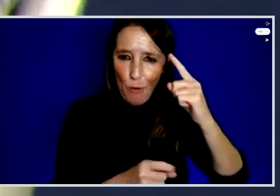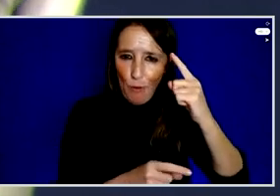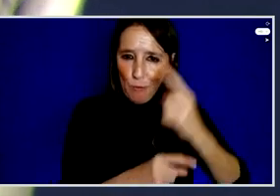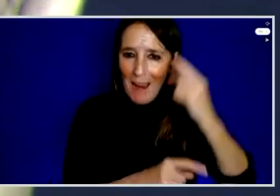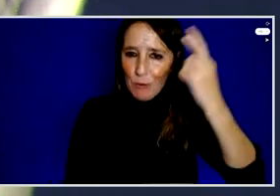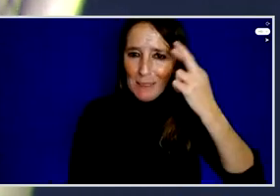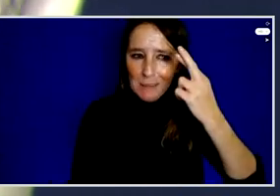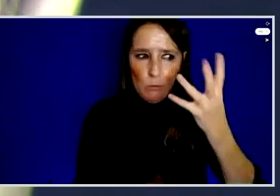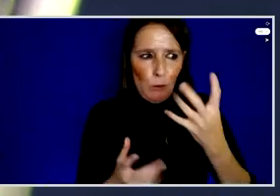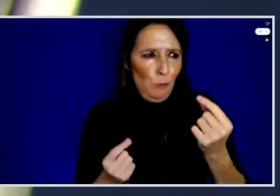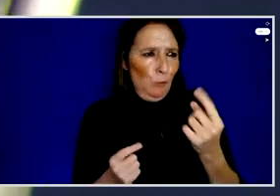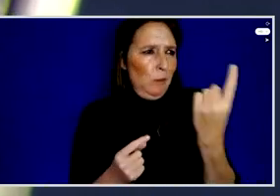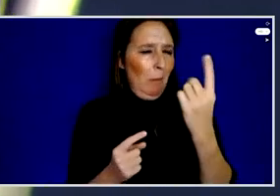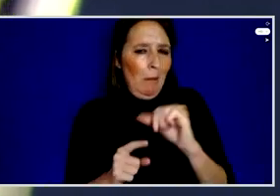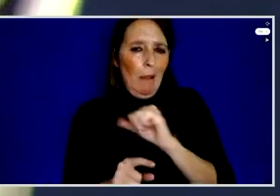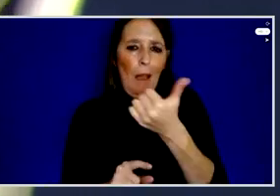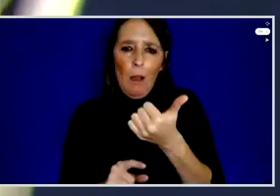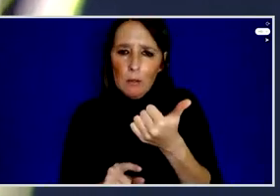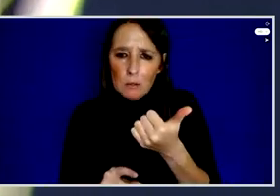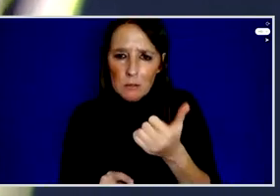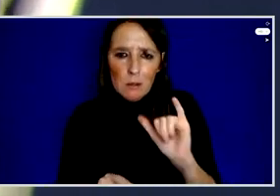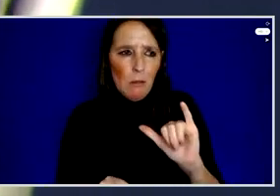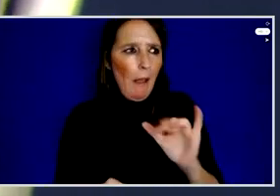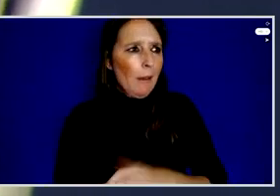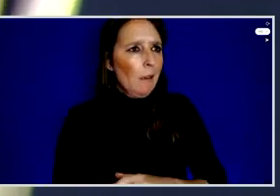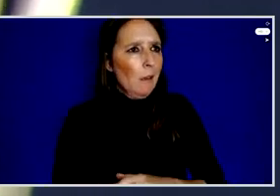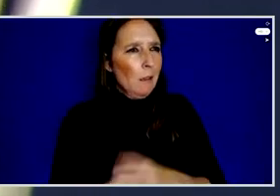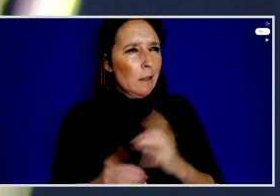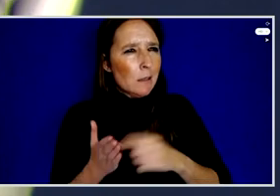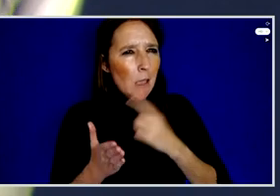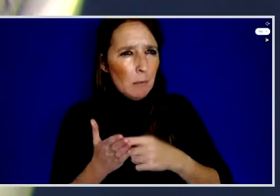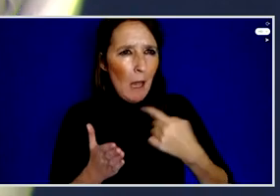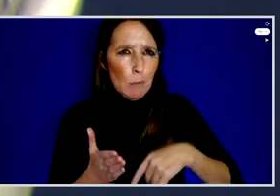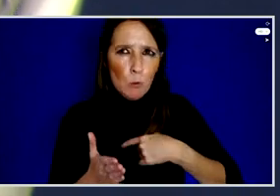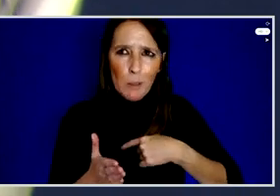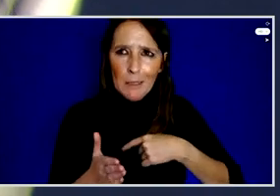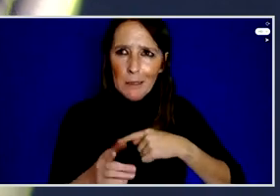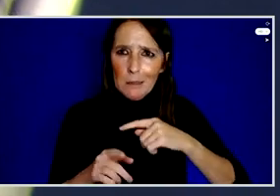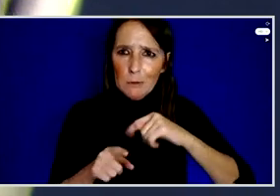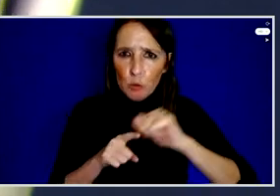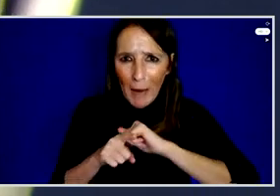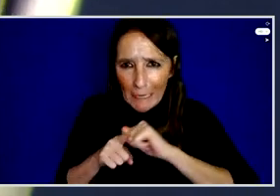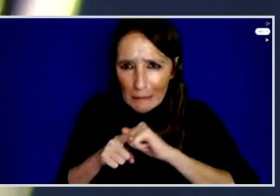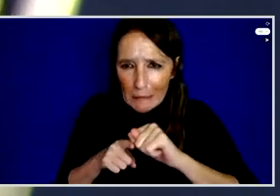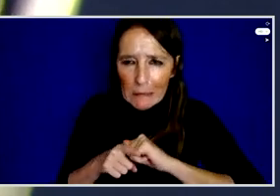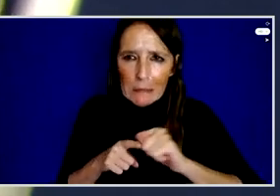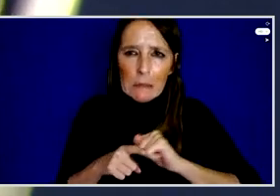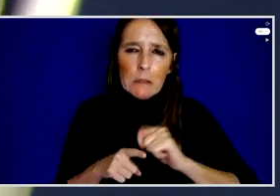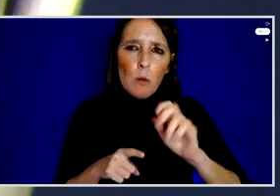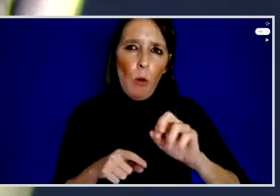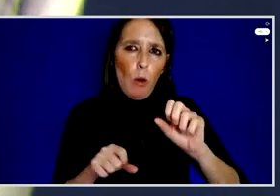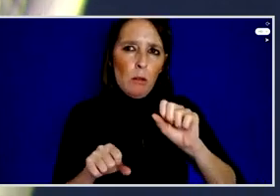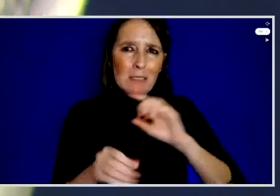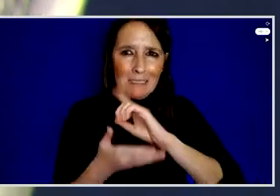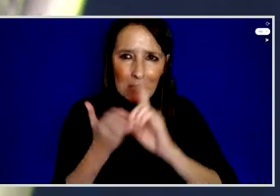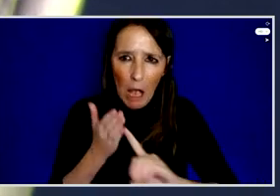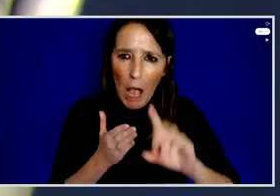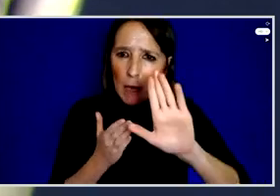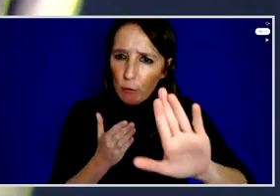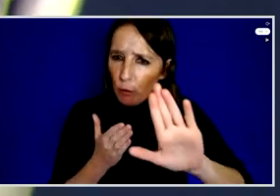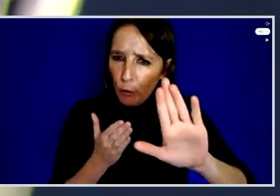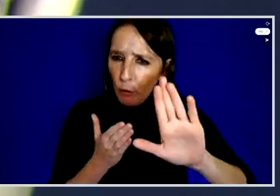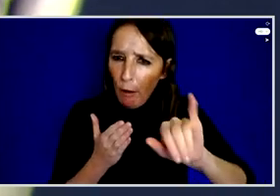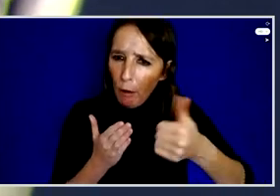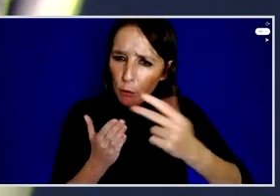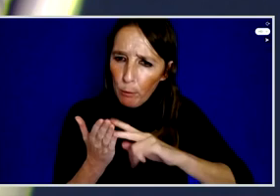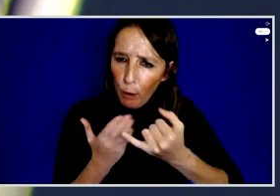like to deliver trainings, to work on their sustainability program and other projects and